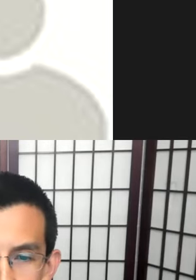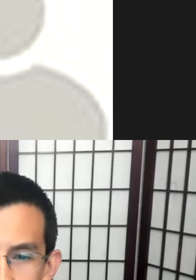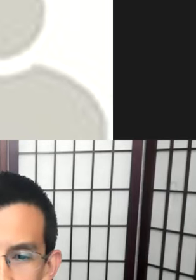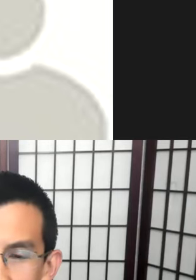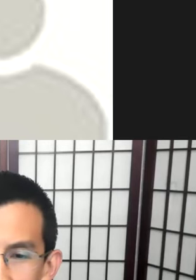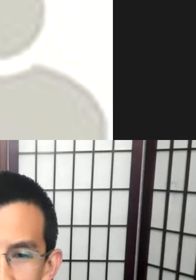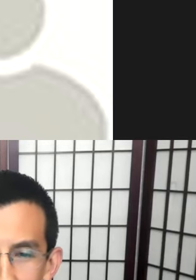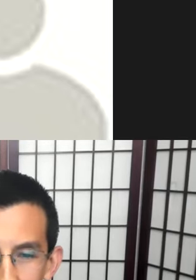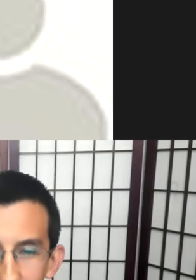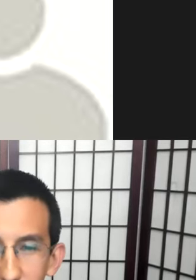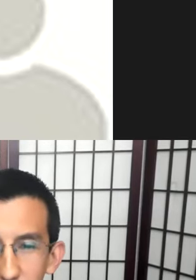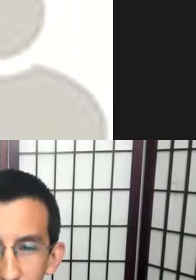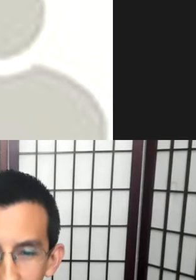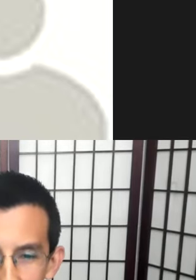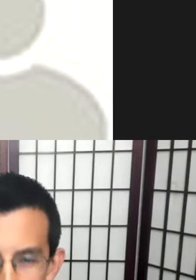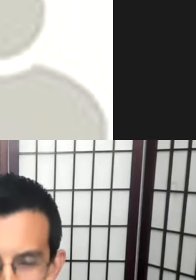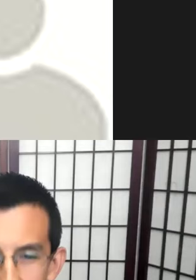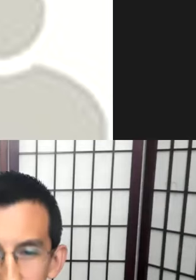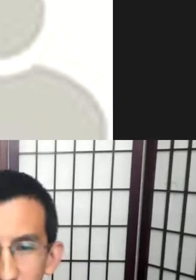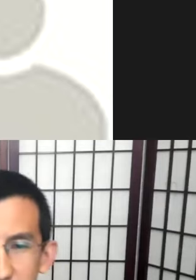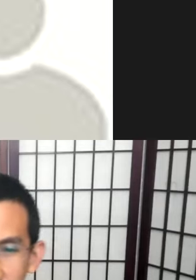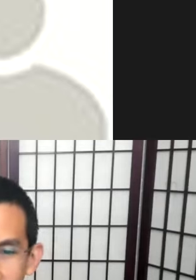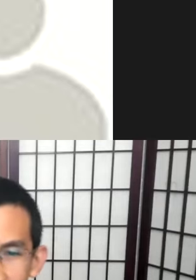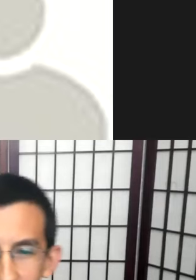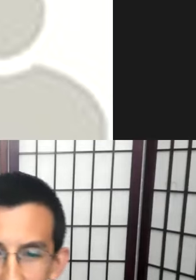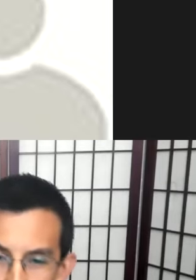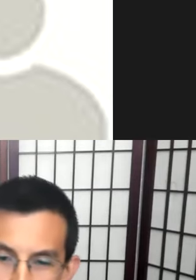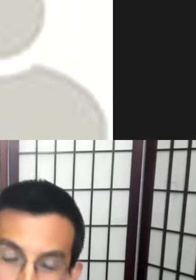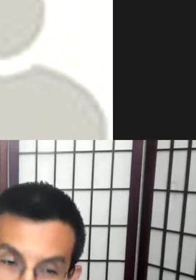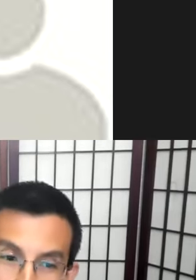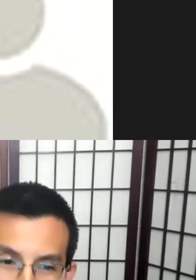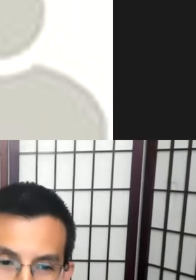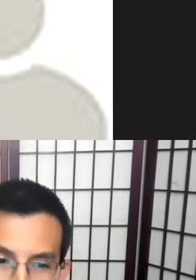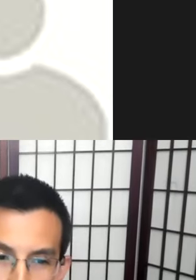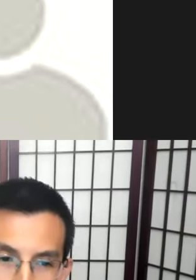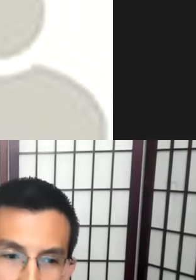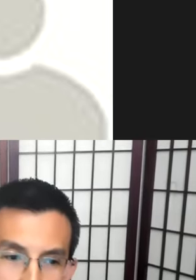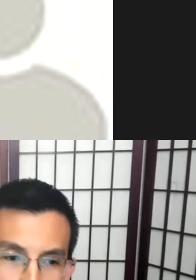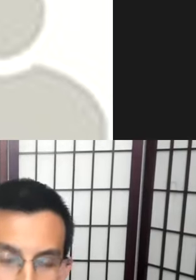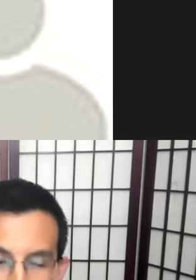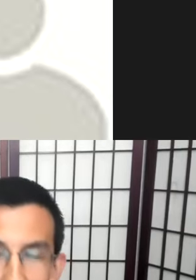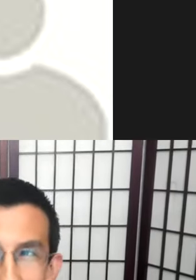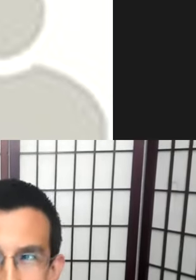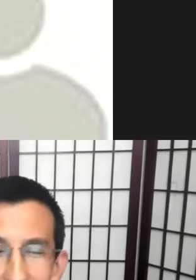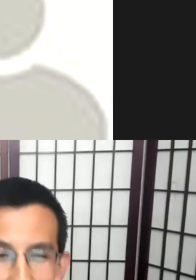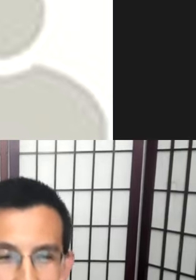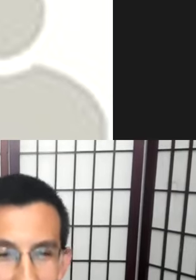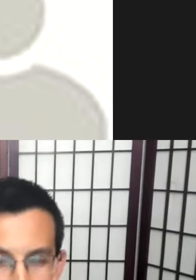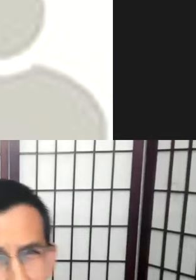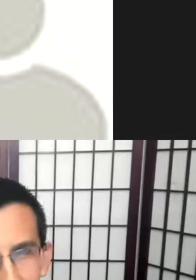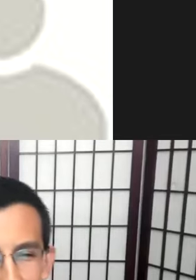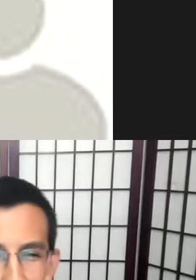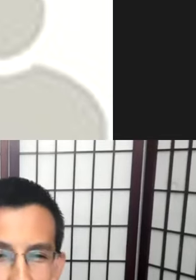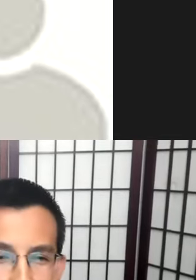things, but they're always changing relative to an established baseline that itself itself needs to be revolutionized. Rightful. Is